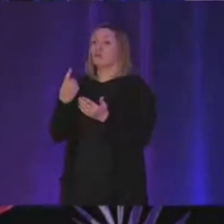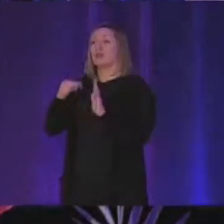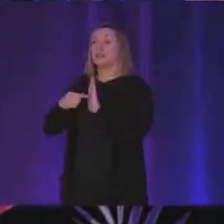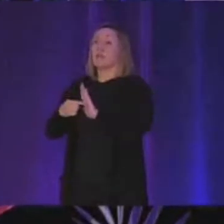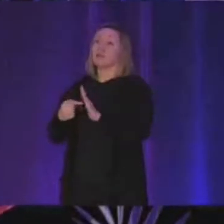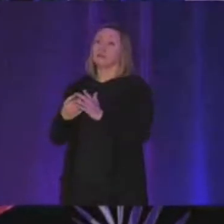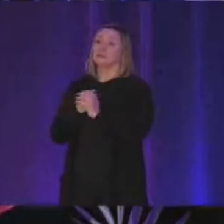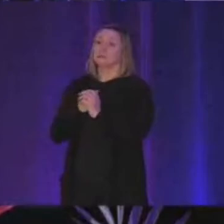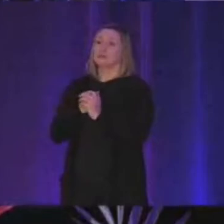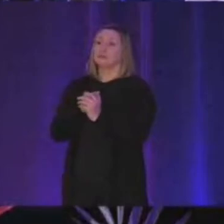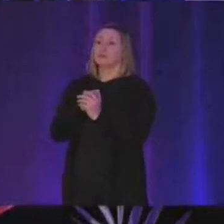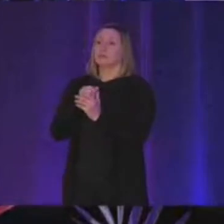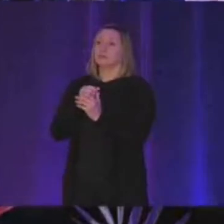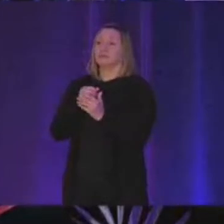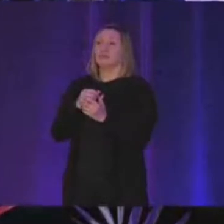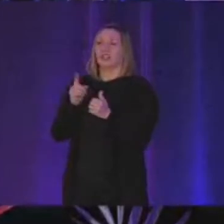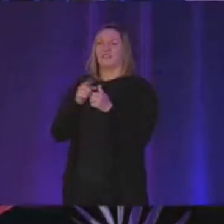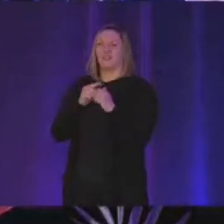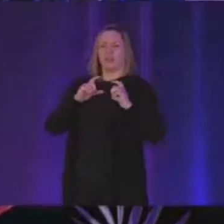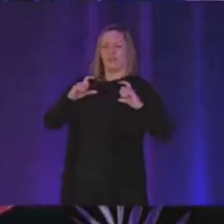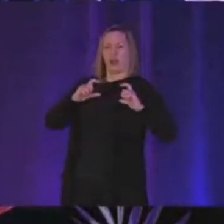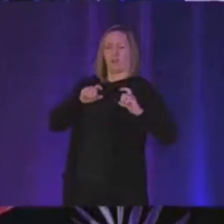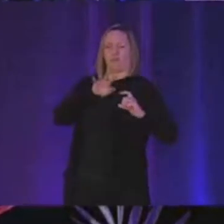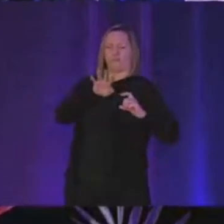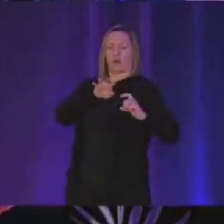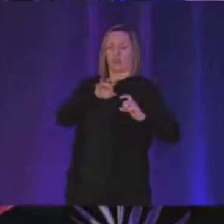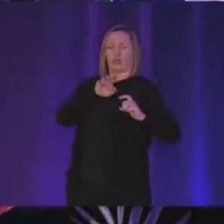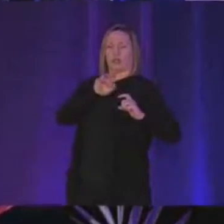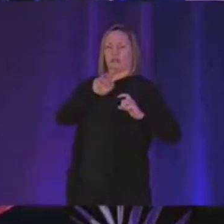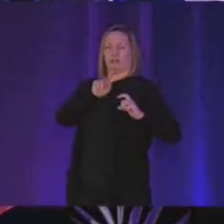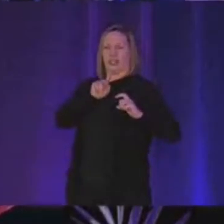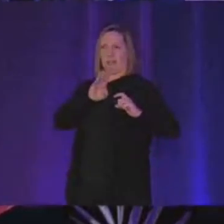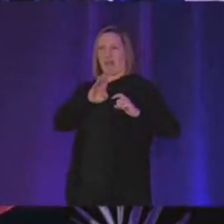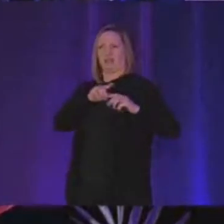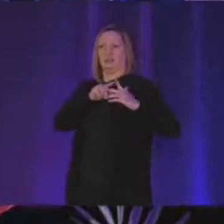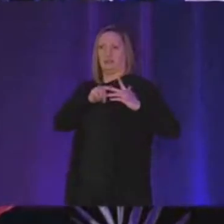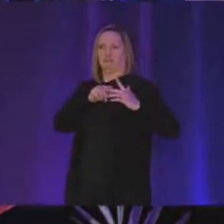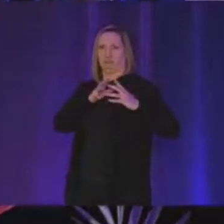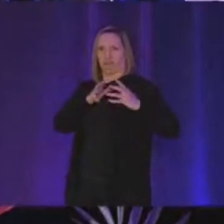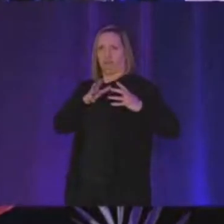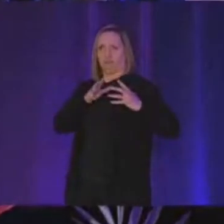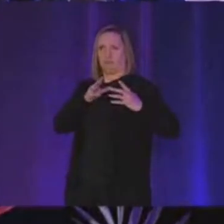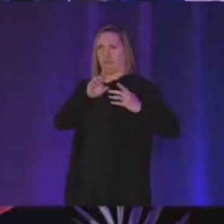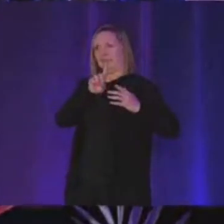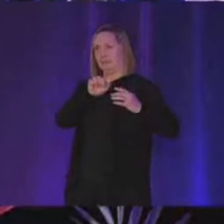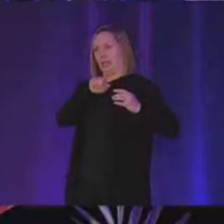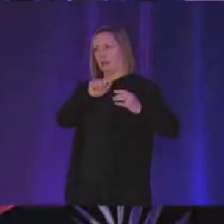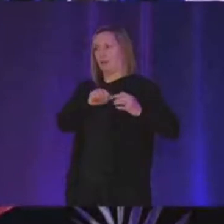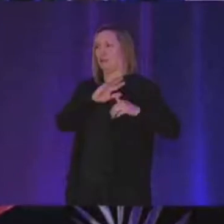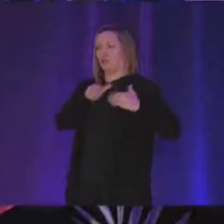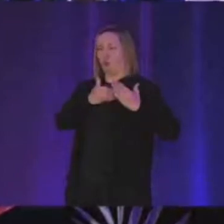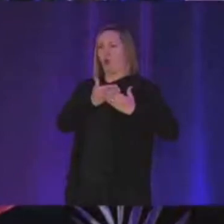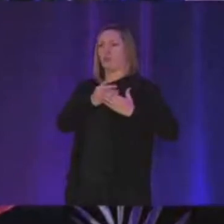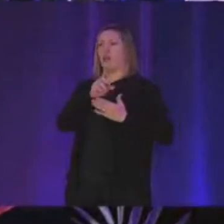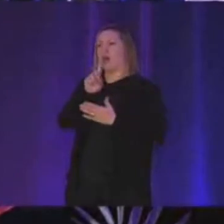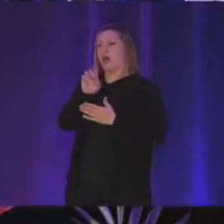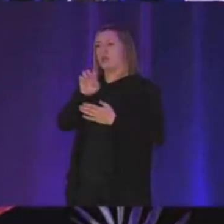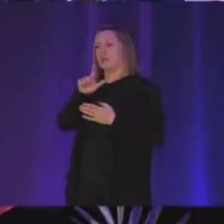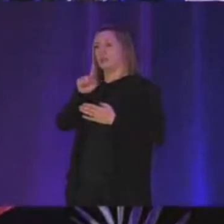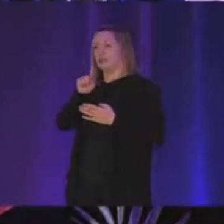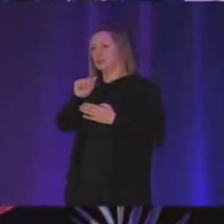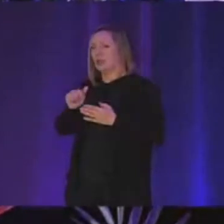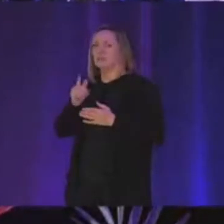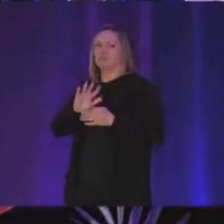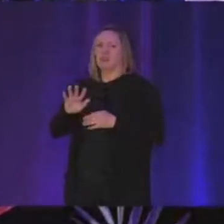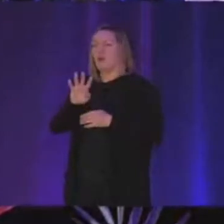example like oh the encoded frame like the first one is like a 400 kilobytes uh blob of data and uh like all of the delta like i don't know